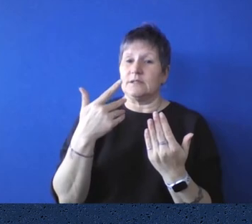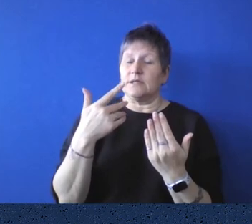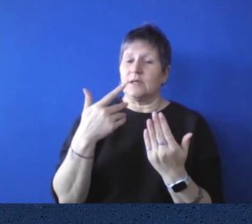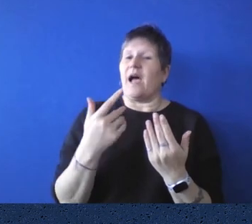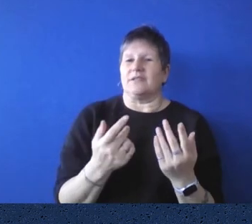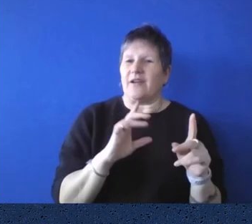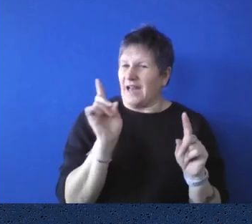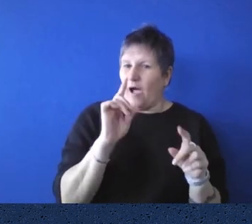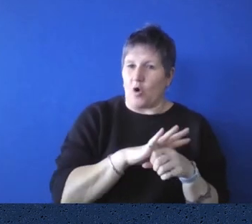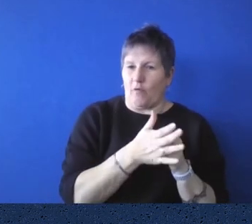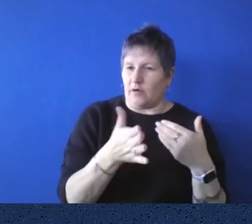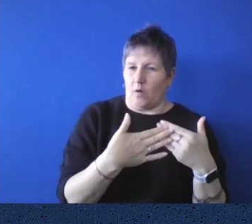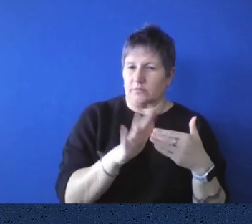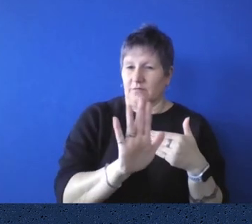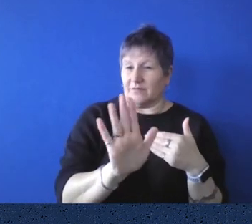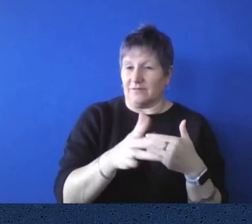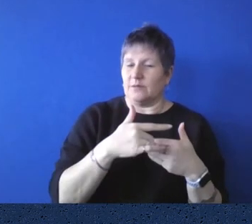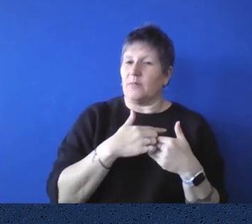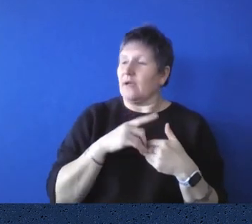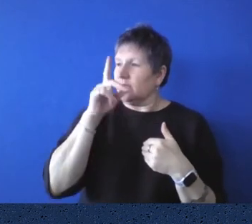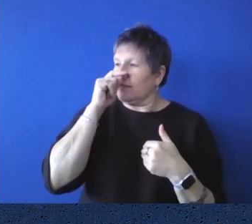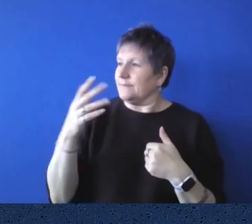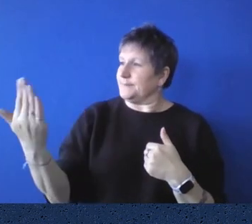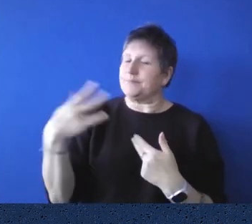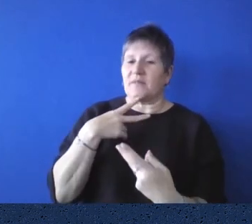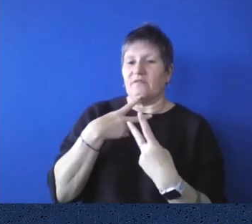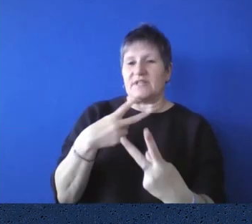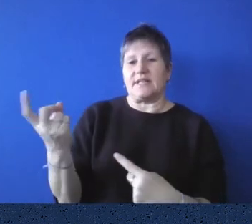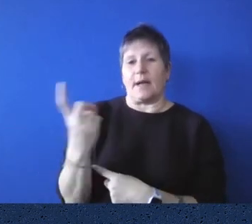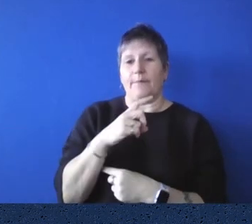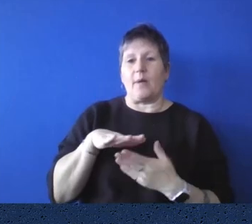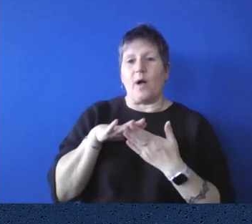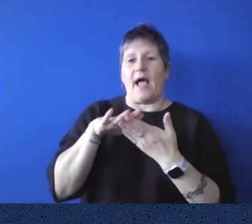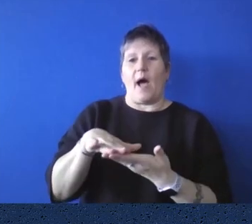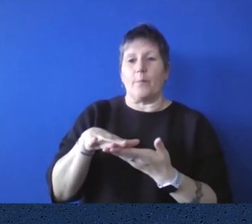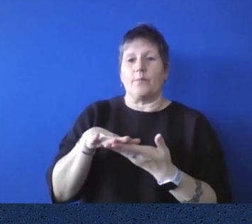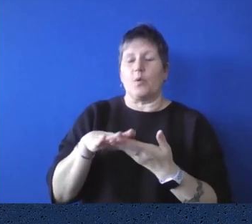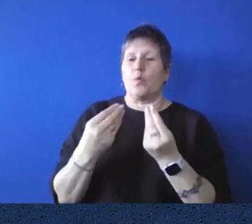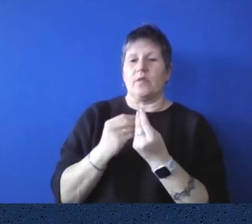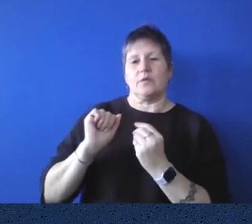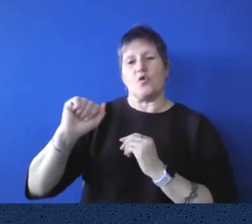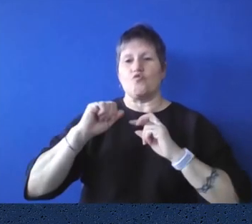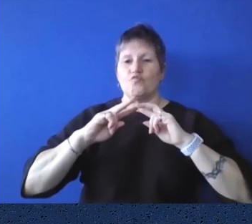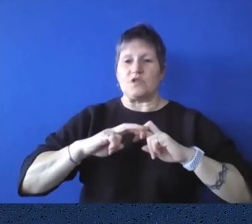um, a visit to, to the space, or we can help you with your research inquiry in whatever way we can help. So